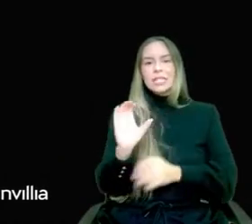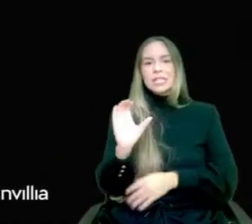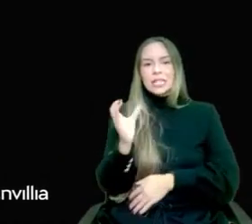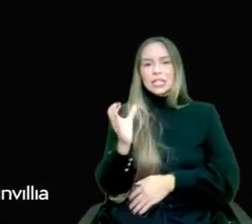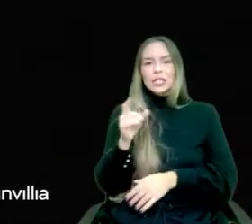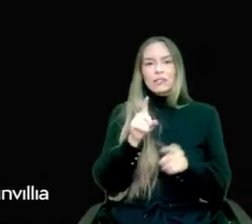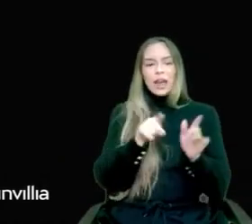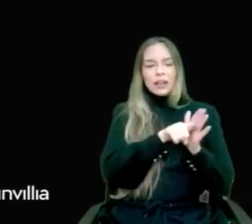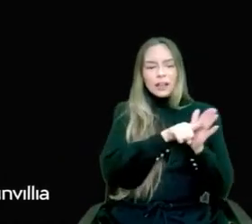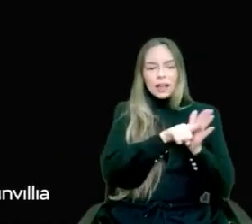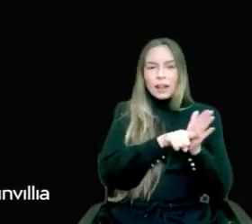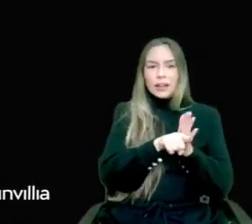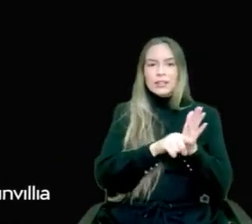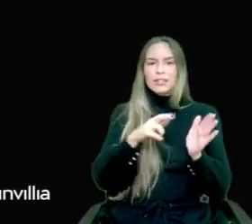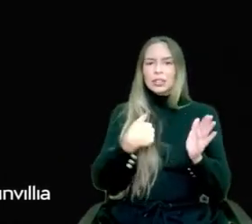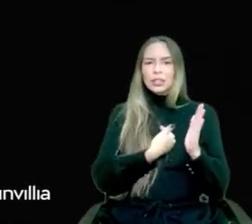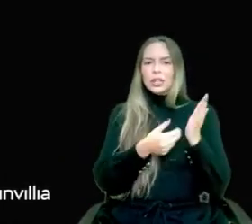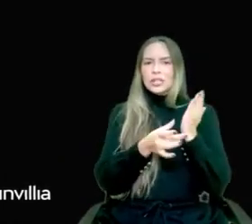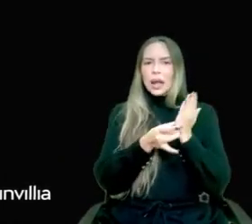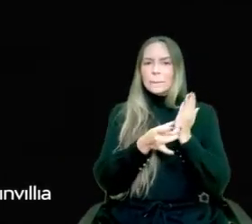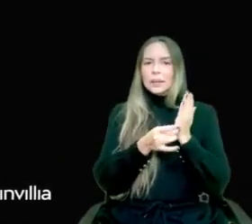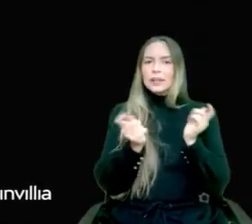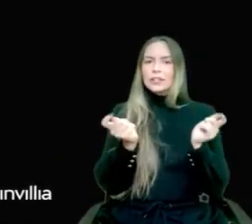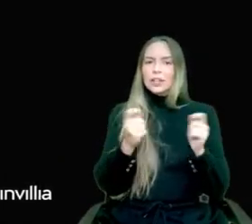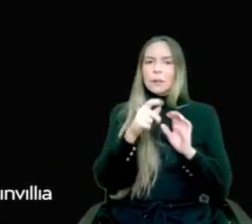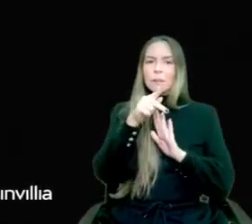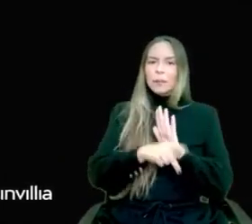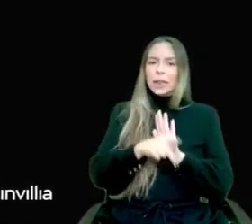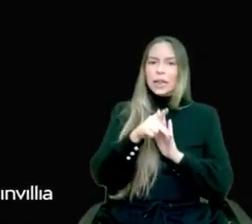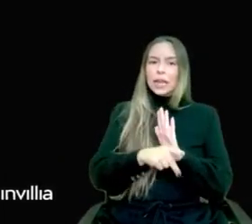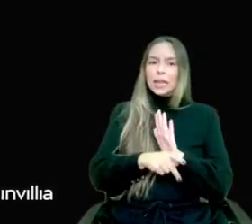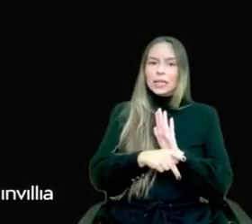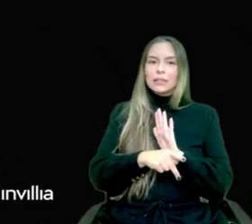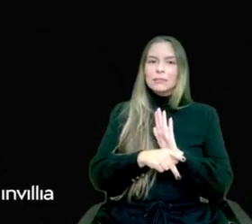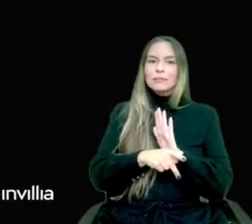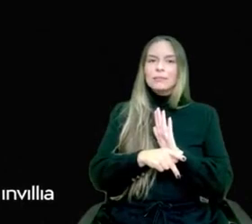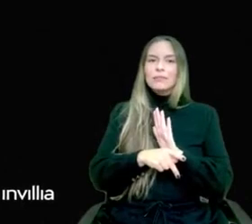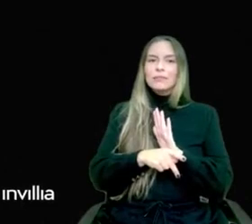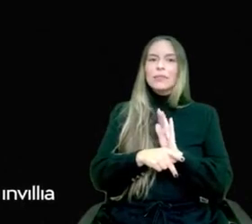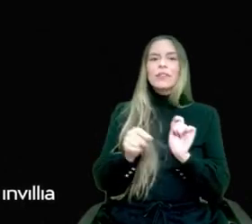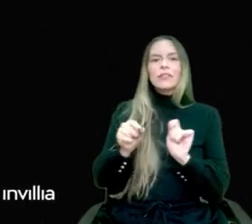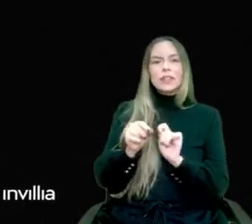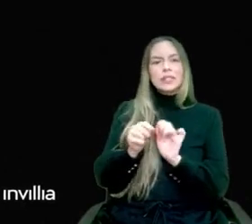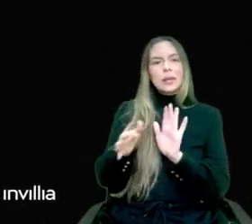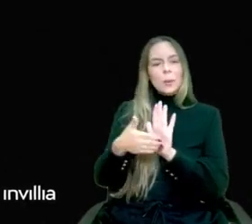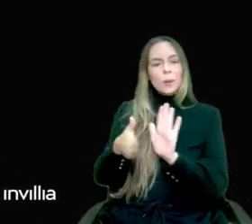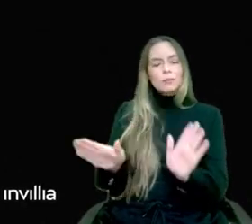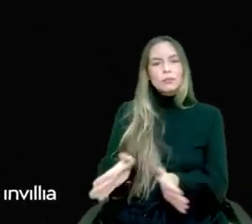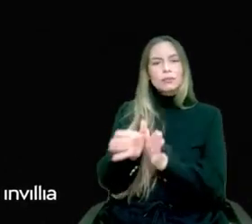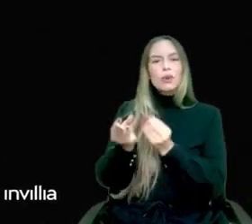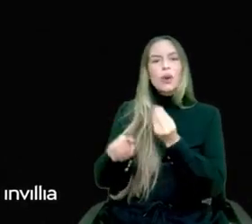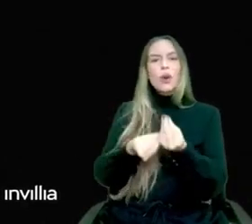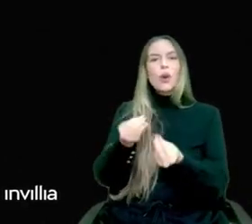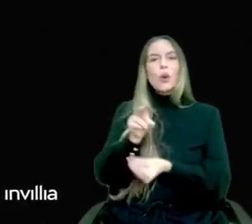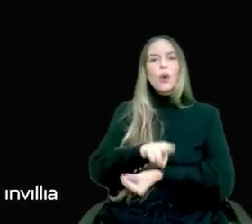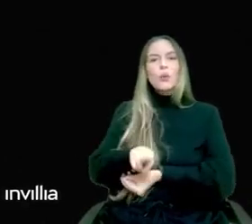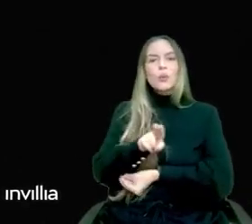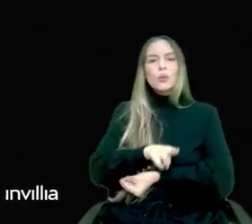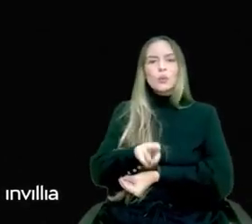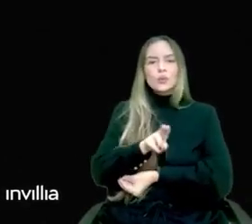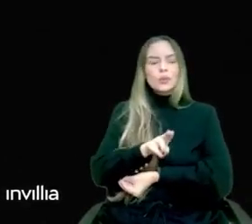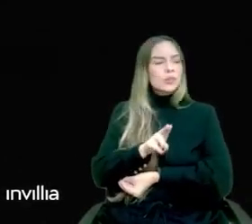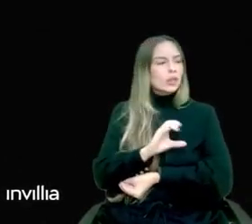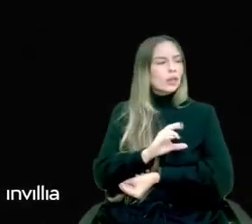to plan, define and propose how to use cutting edge technologies to create